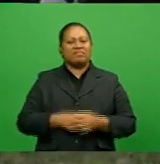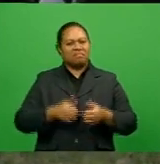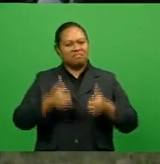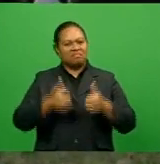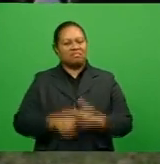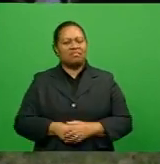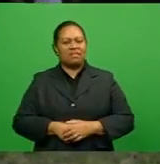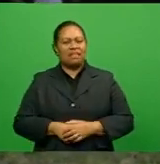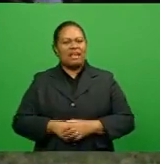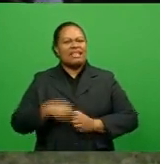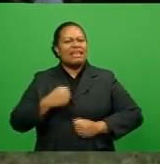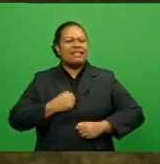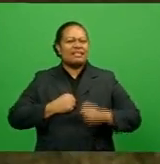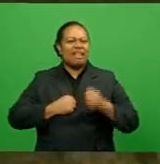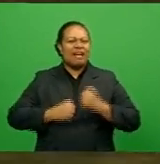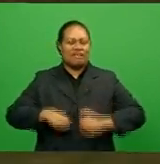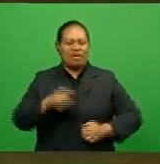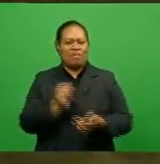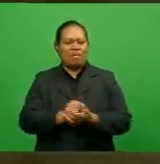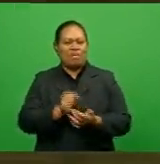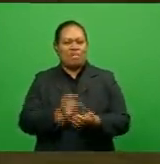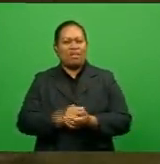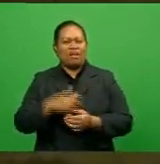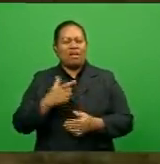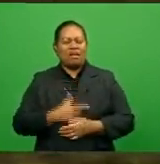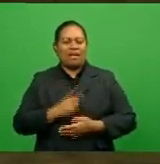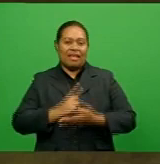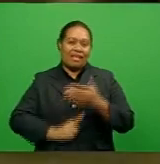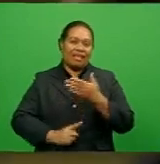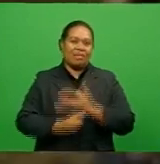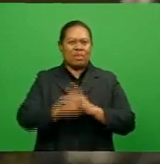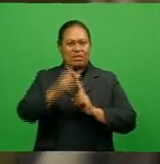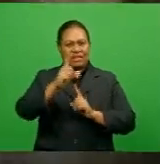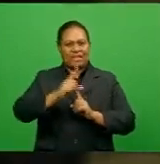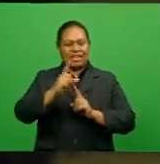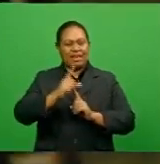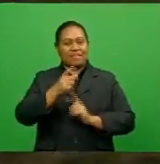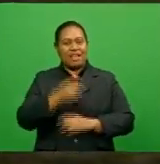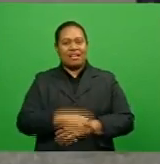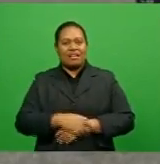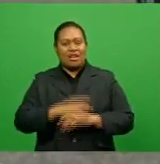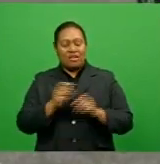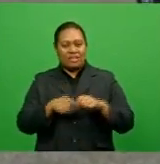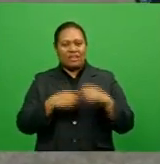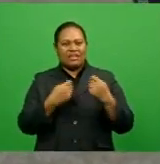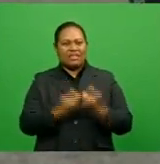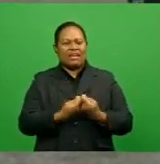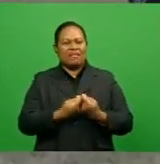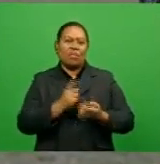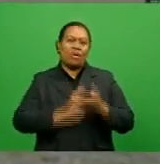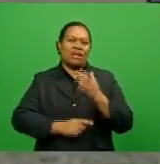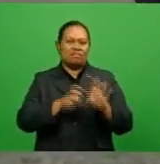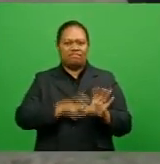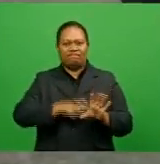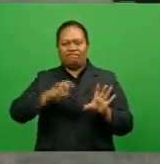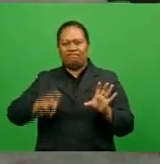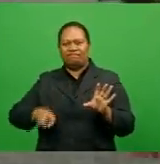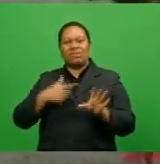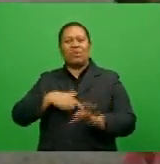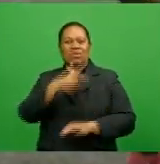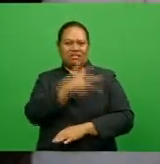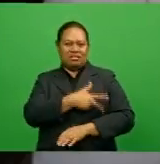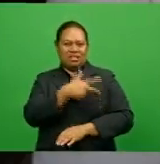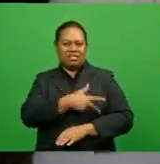suffered a major setback ahead of the tournament as Captain Ivinesh Warren Swamy has been ruled out due to an injury.